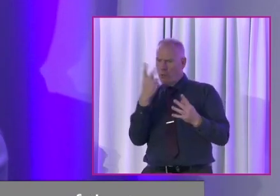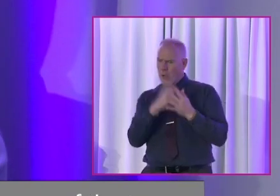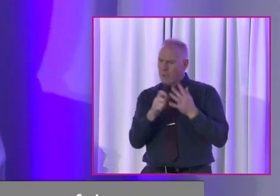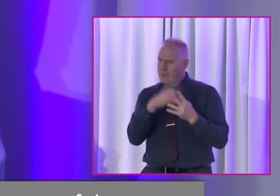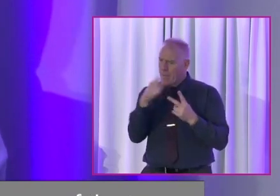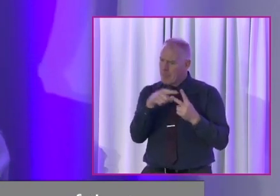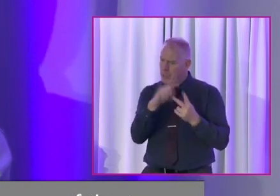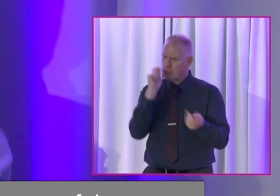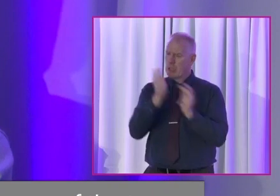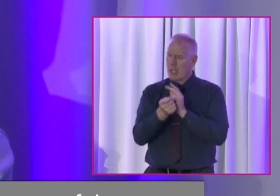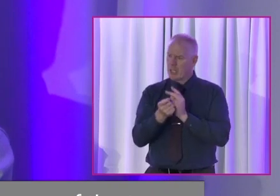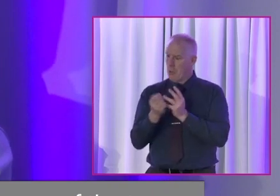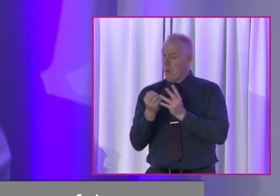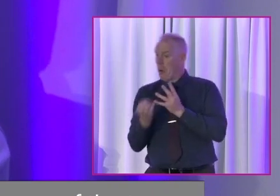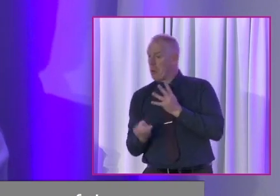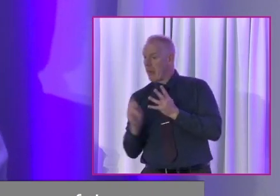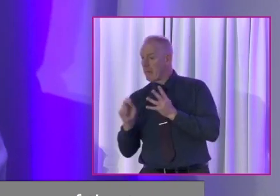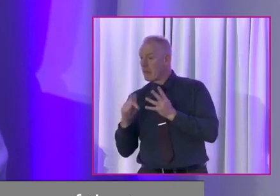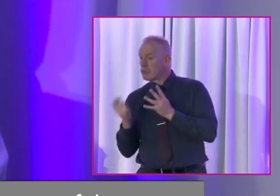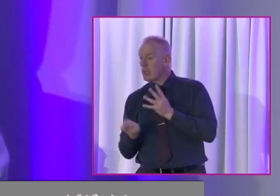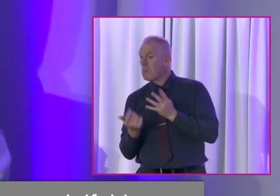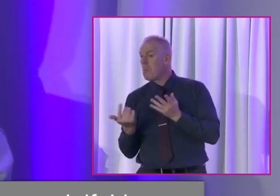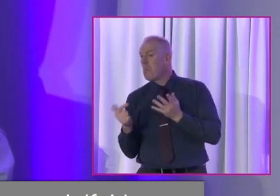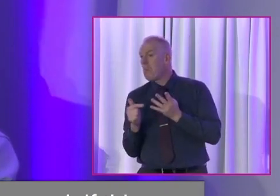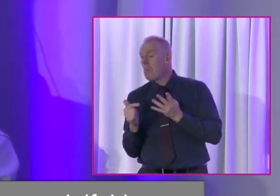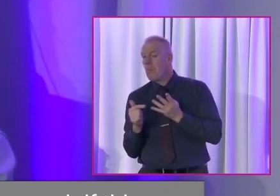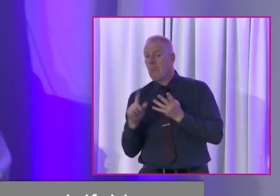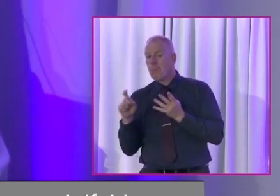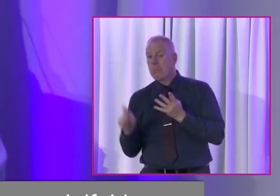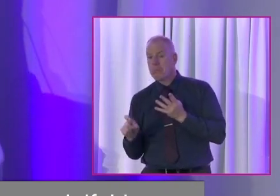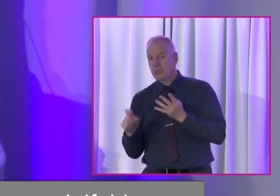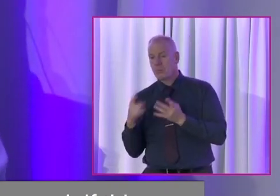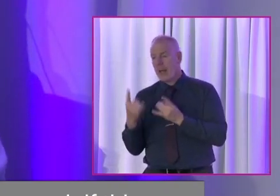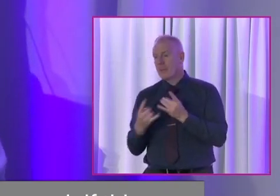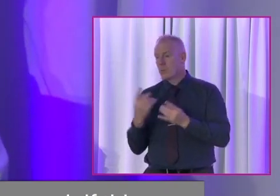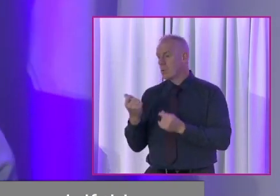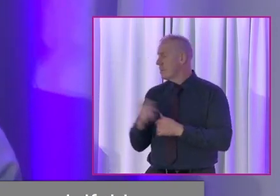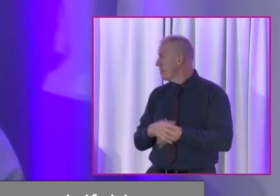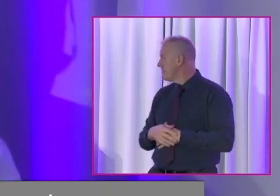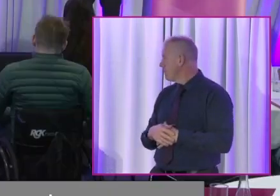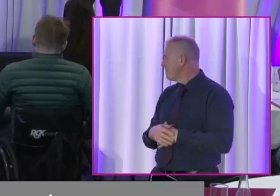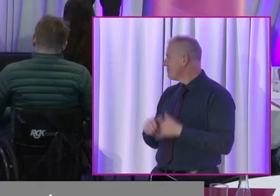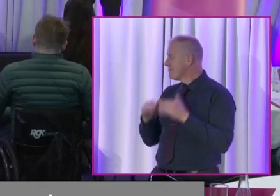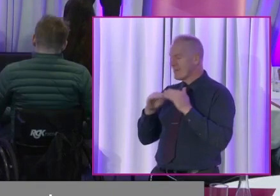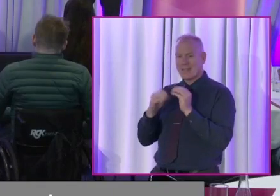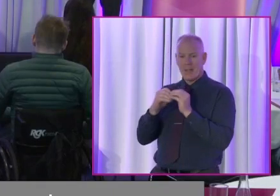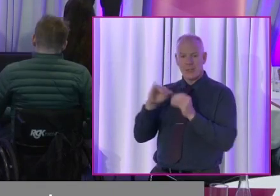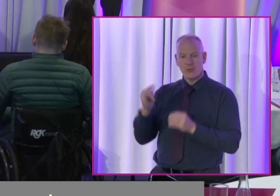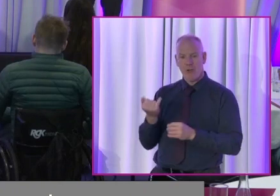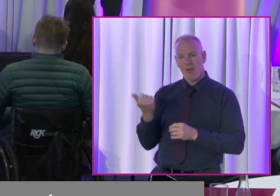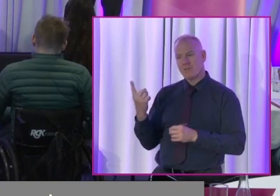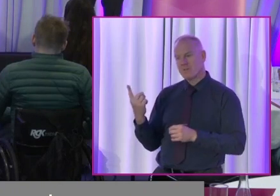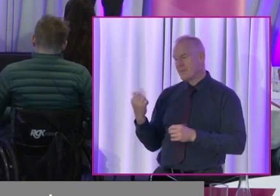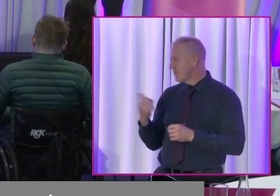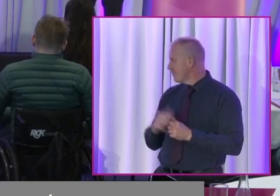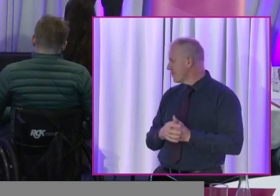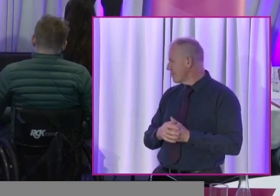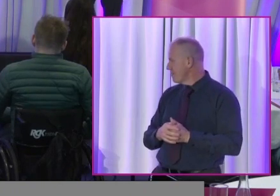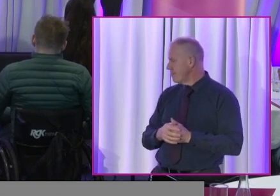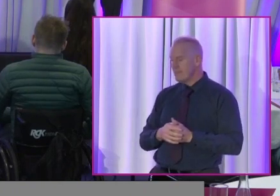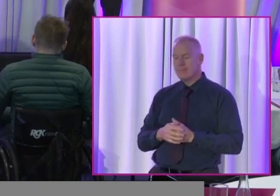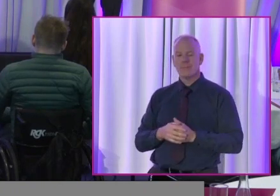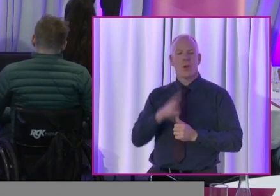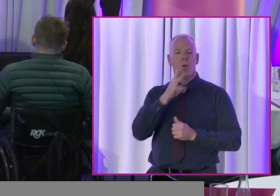If this can change, what else can change? Hear, hear. I think it's coming. Yeah. Finally, John, did you want to? Pick up on a word that James used there.